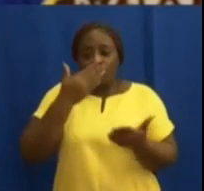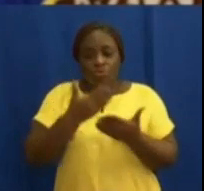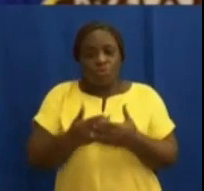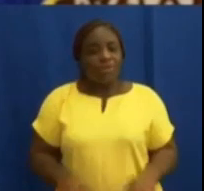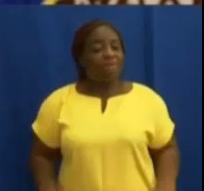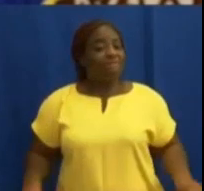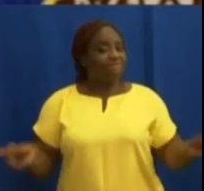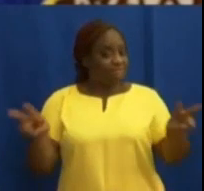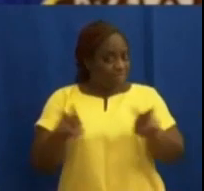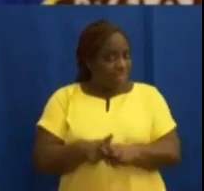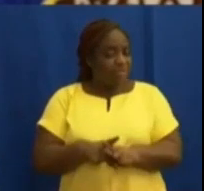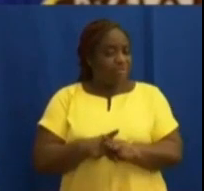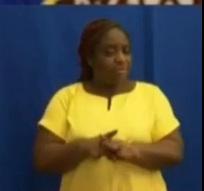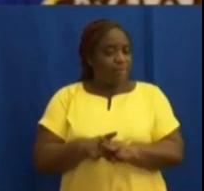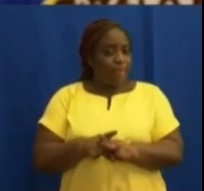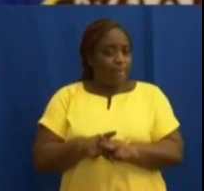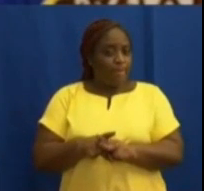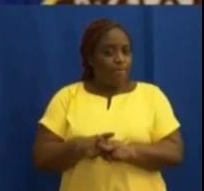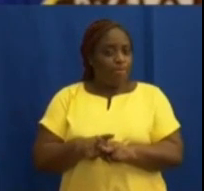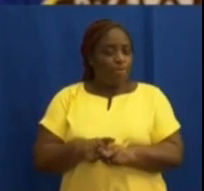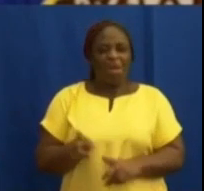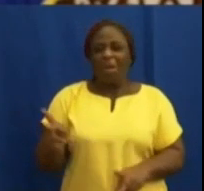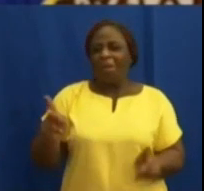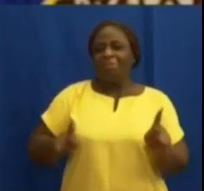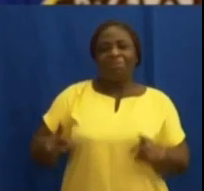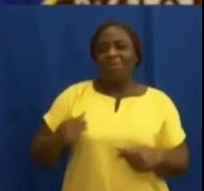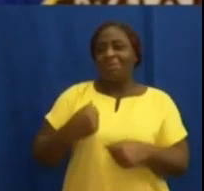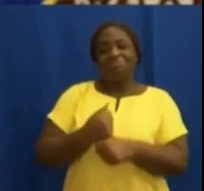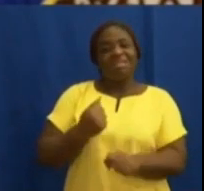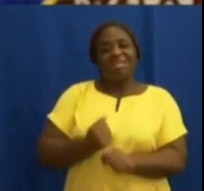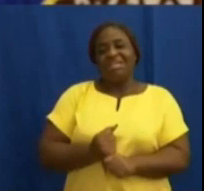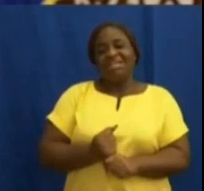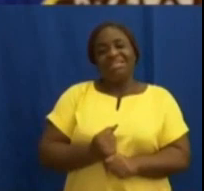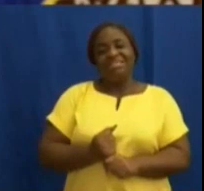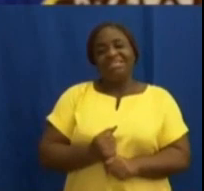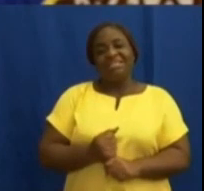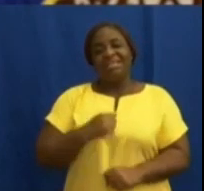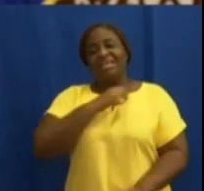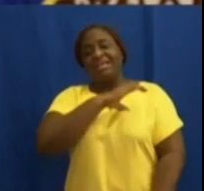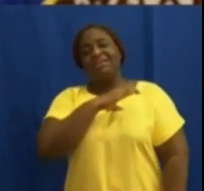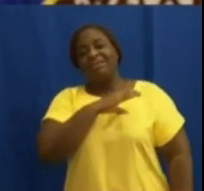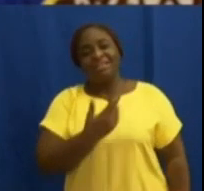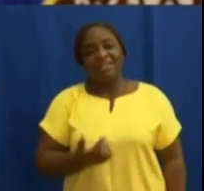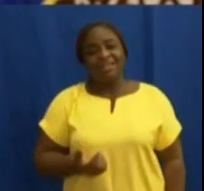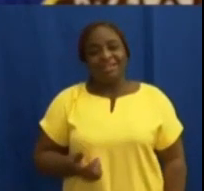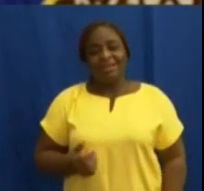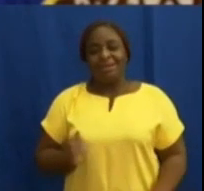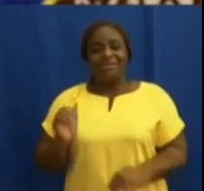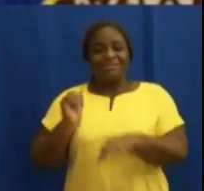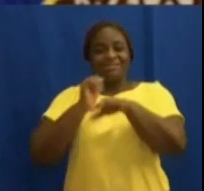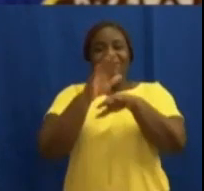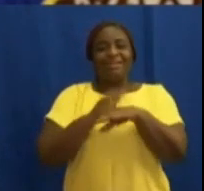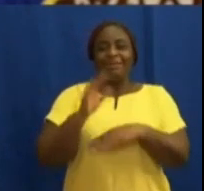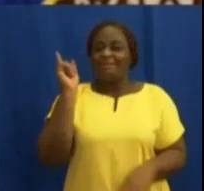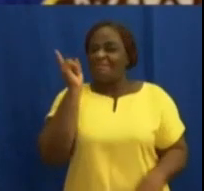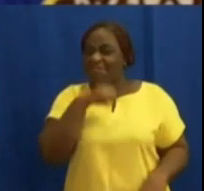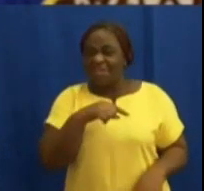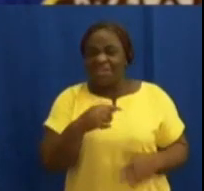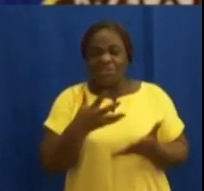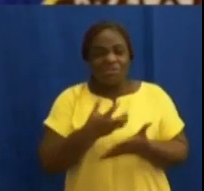of value it is. For those who make it a habit of publishing false stories,